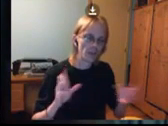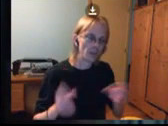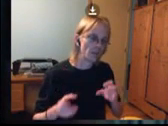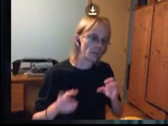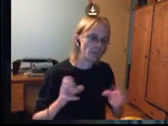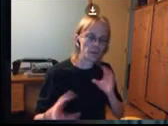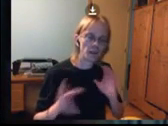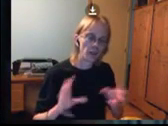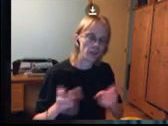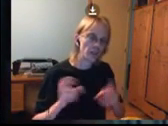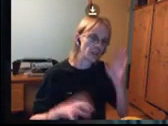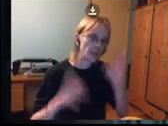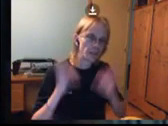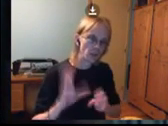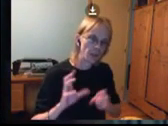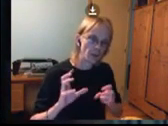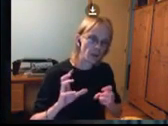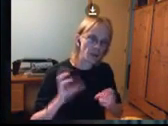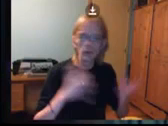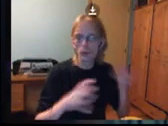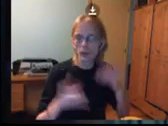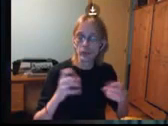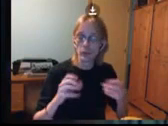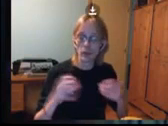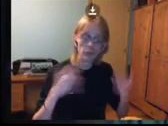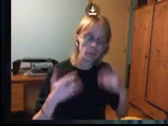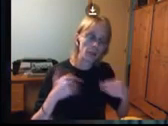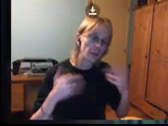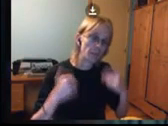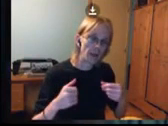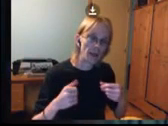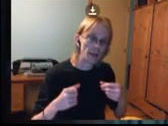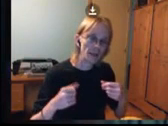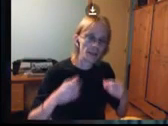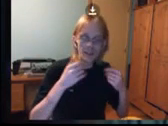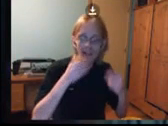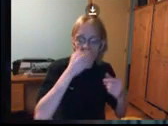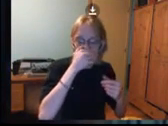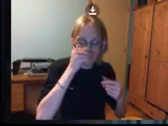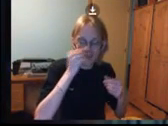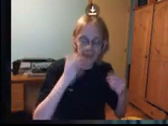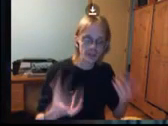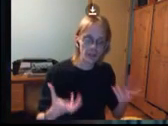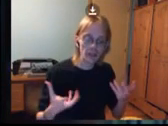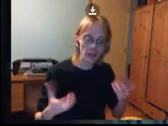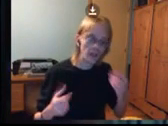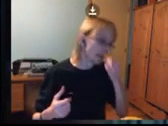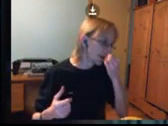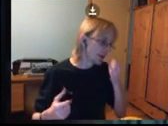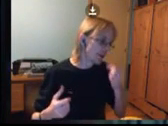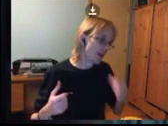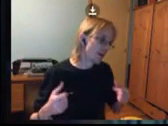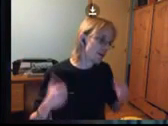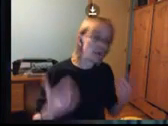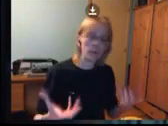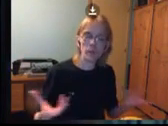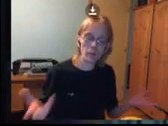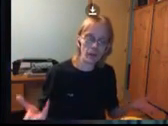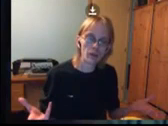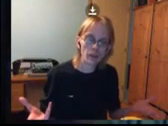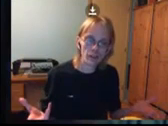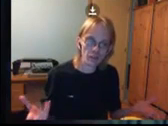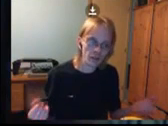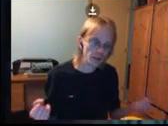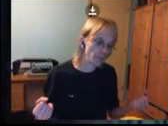functionalities in each window. then when you are replaying them back, it's kind of like the same thing. The minimum